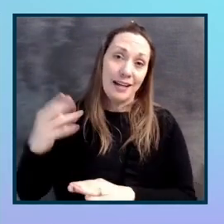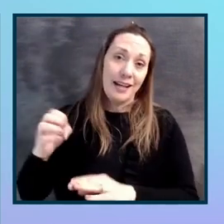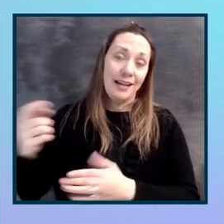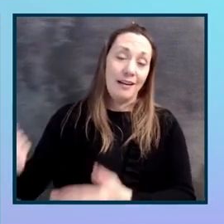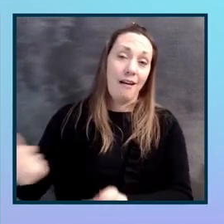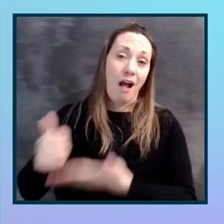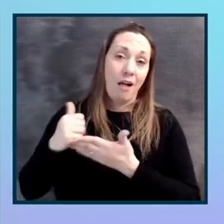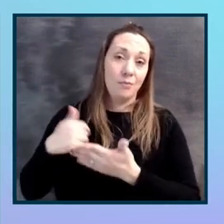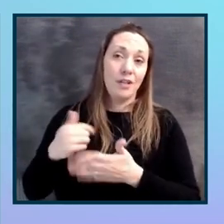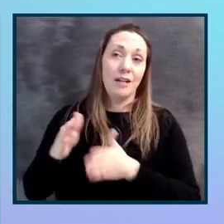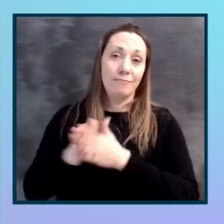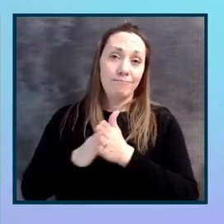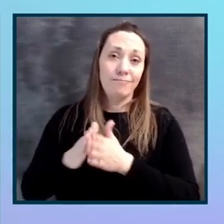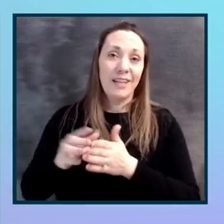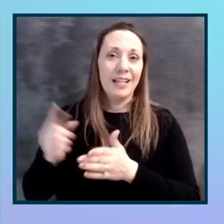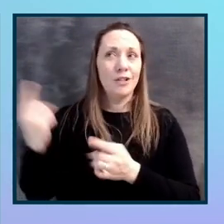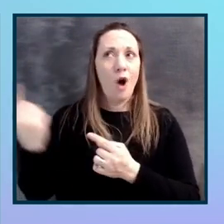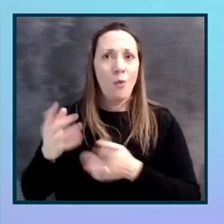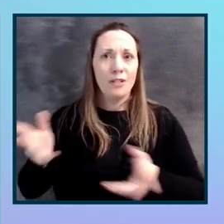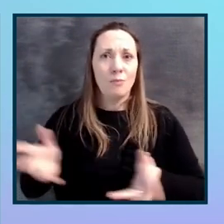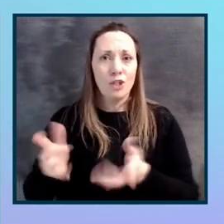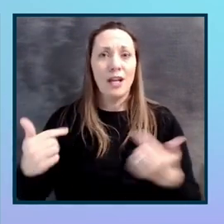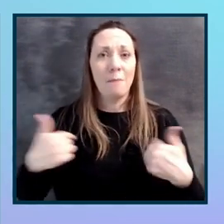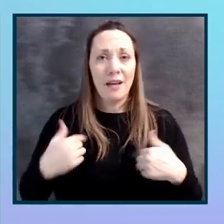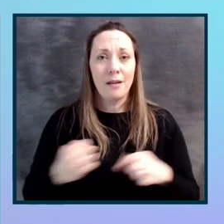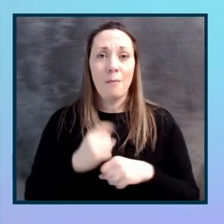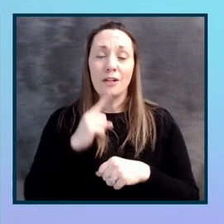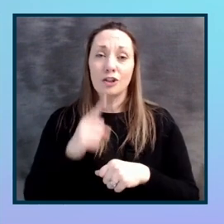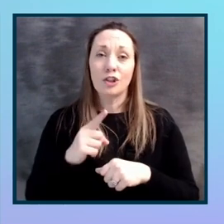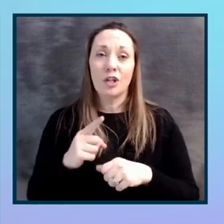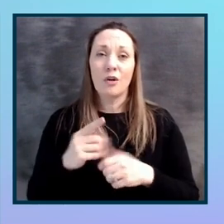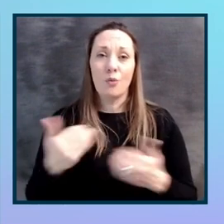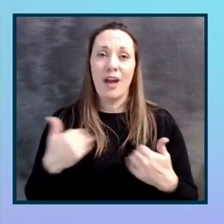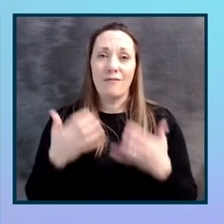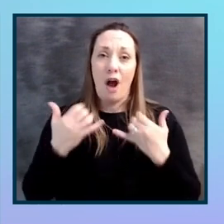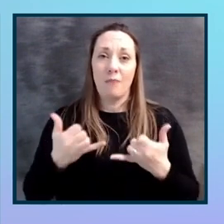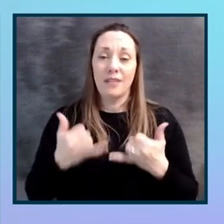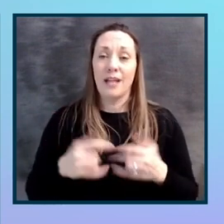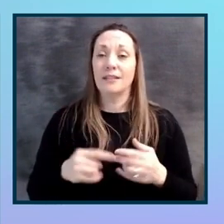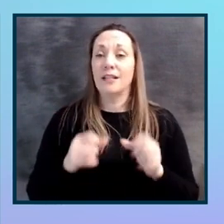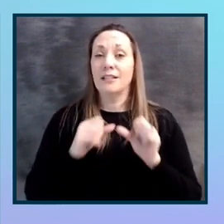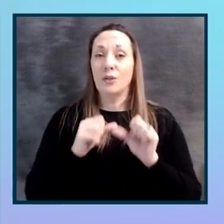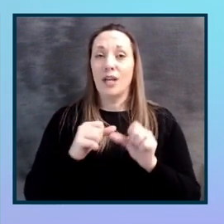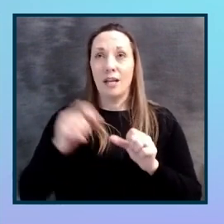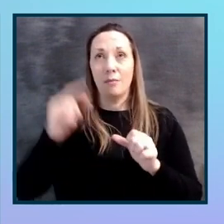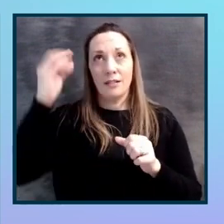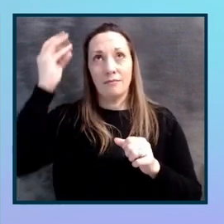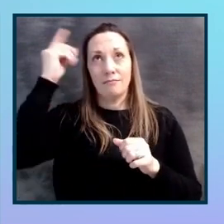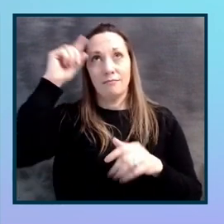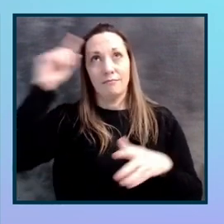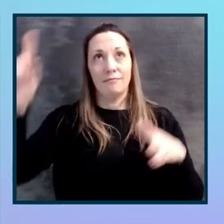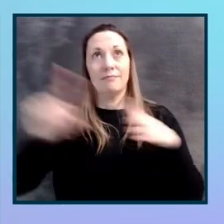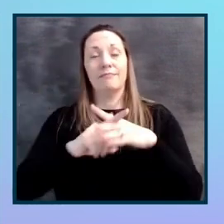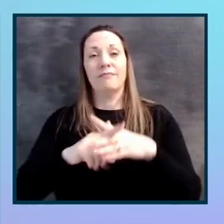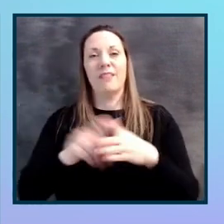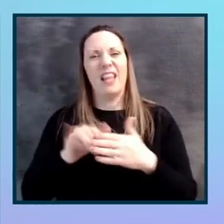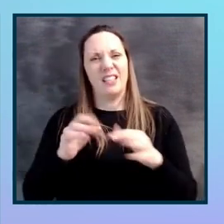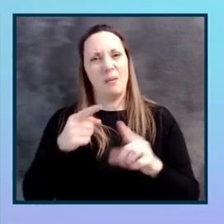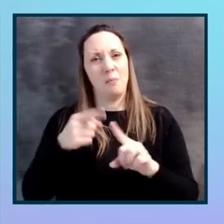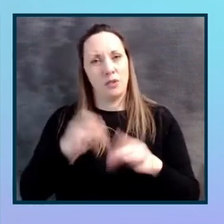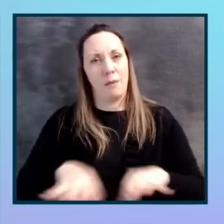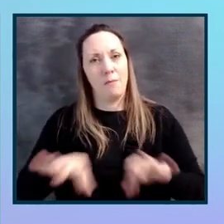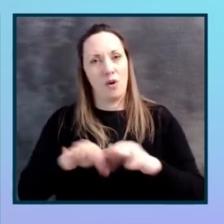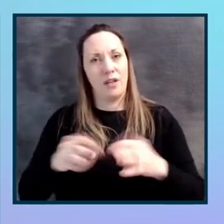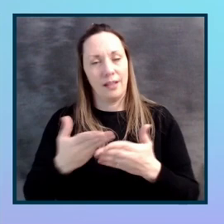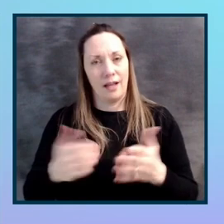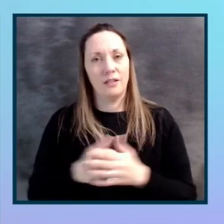that forward. And he's always pushing me to make sure we've given those updates and to keep it top of mind. I think that's the biggest thing. So get buy in